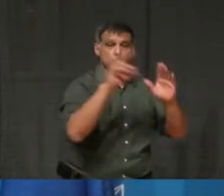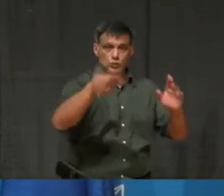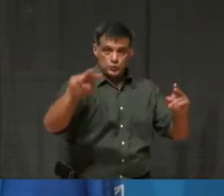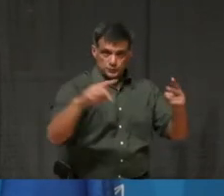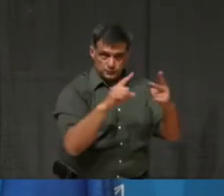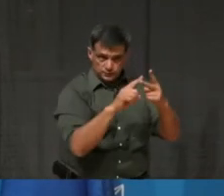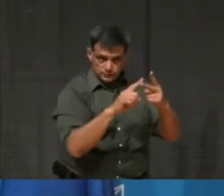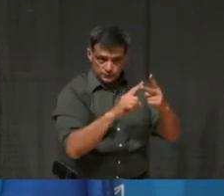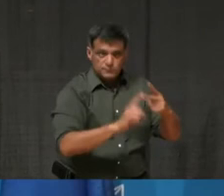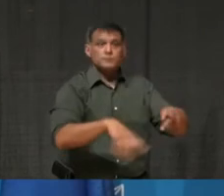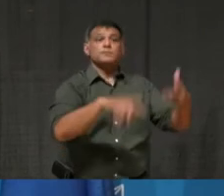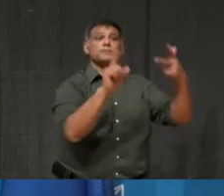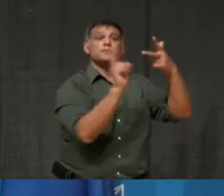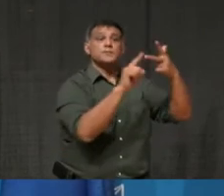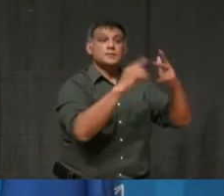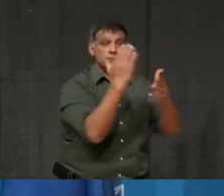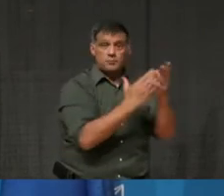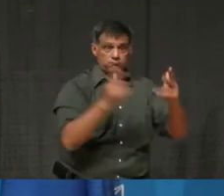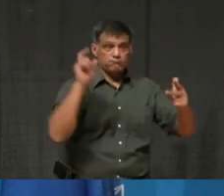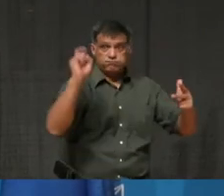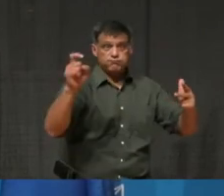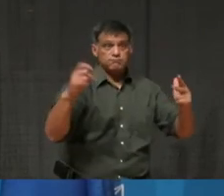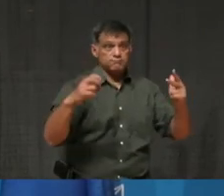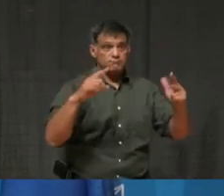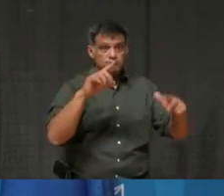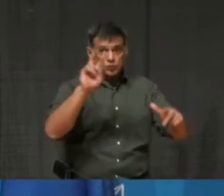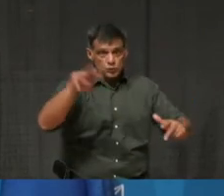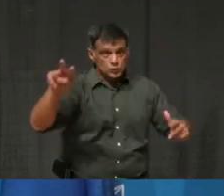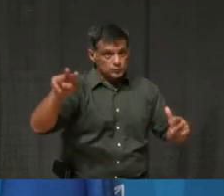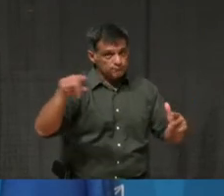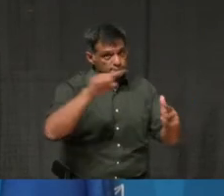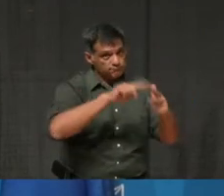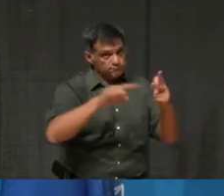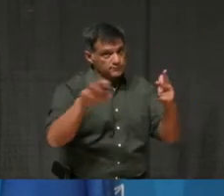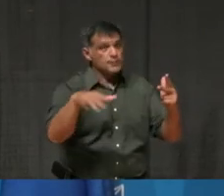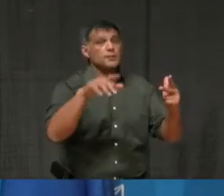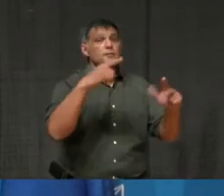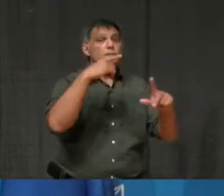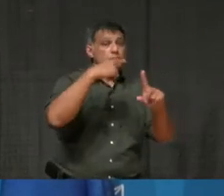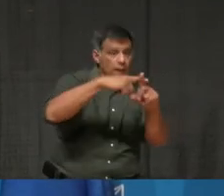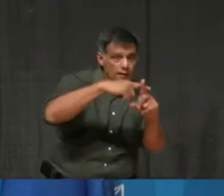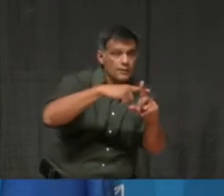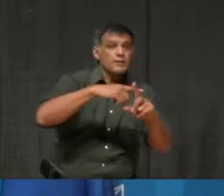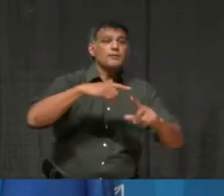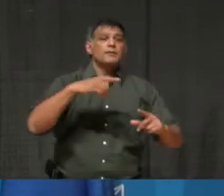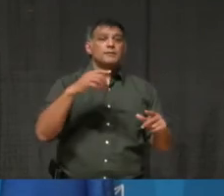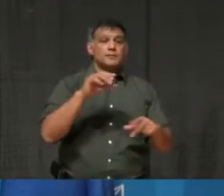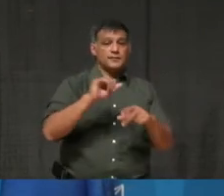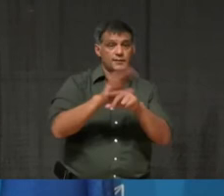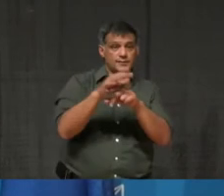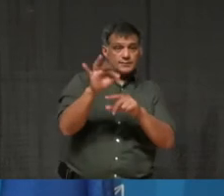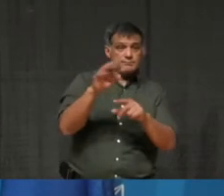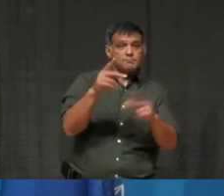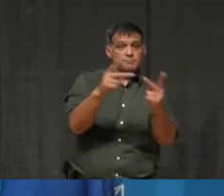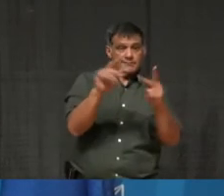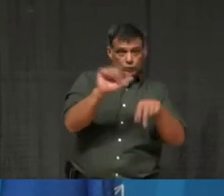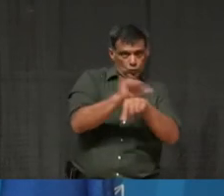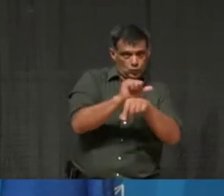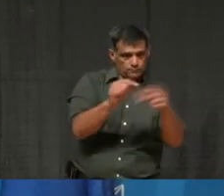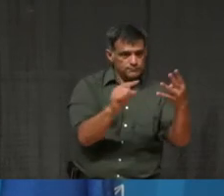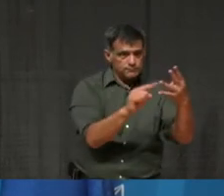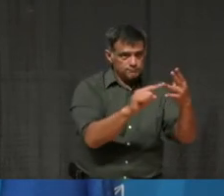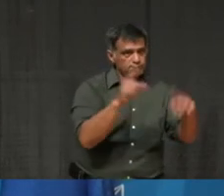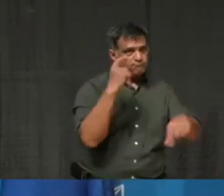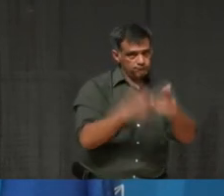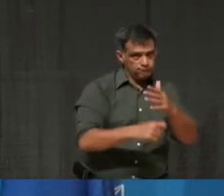orders that have been issued, uh, to individuals with COVID-19 diagnoses, uh, and also, uh, workplaces. Um, we, uh, we certainly,